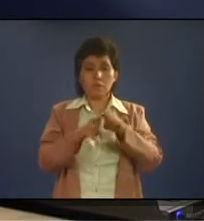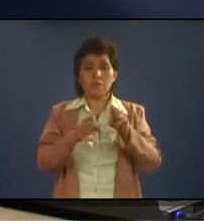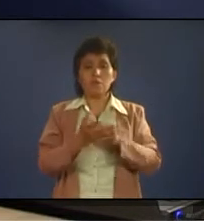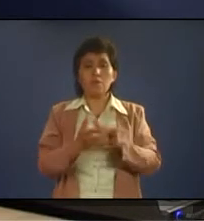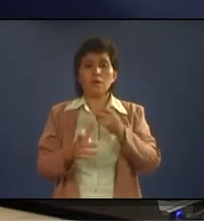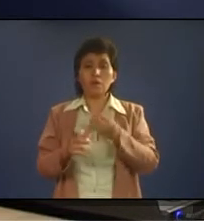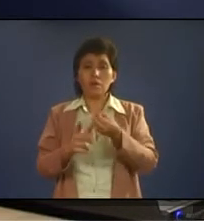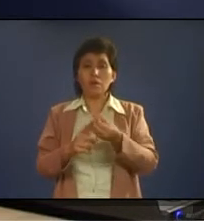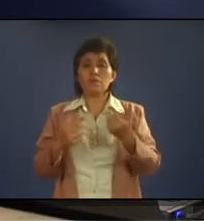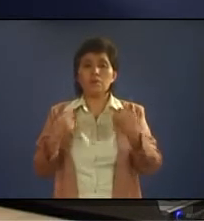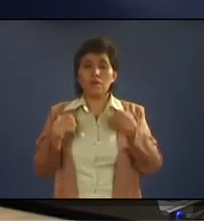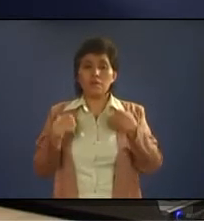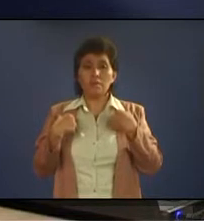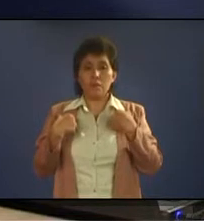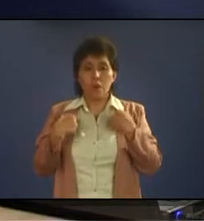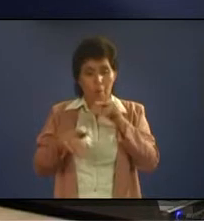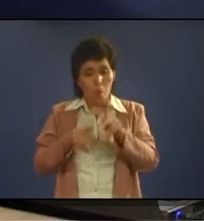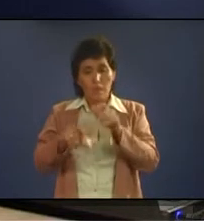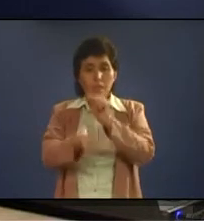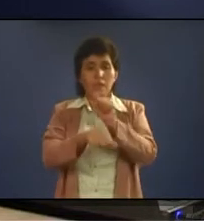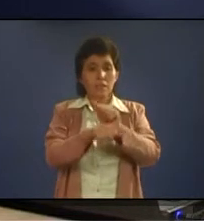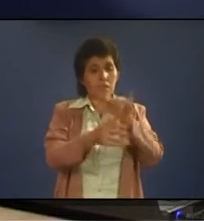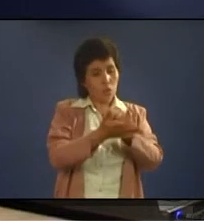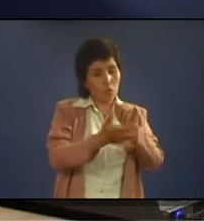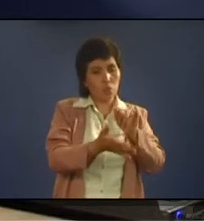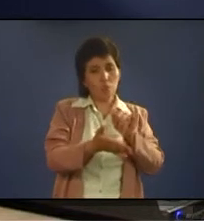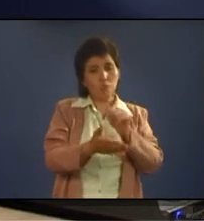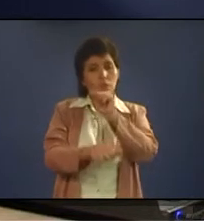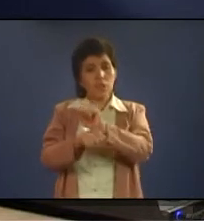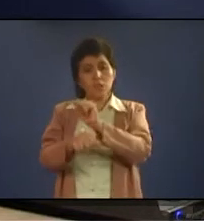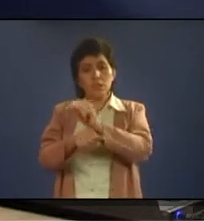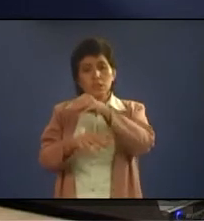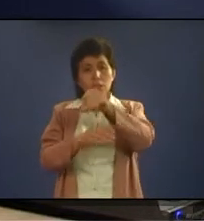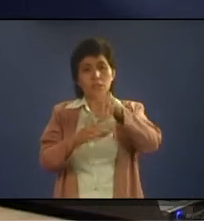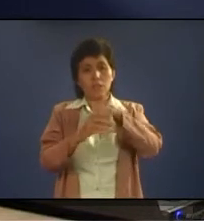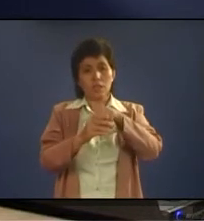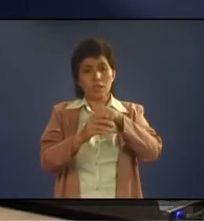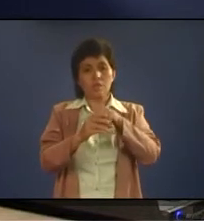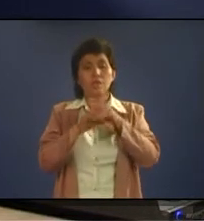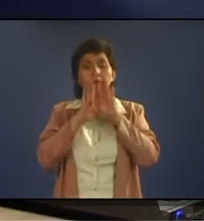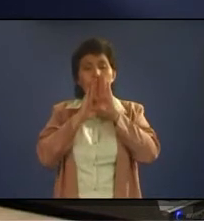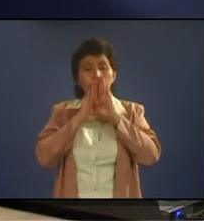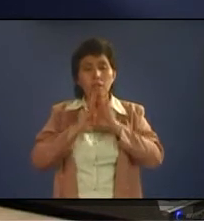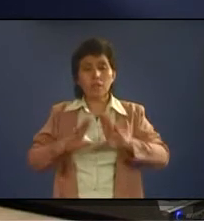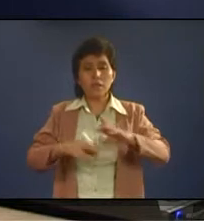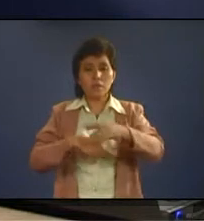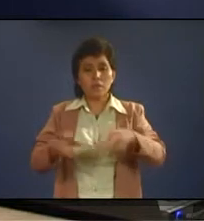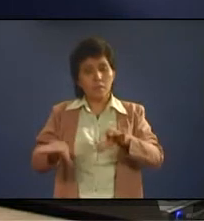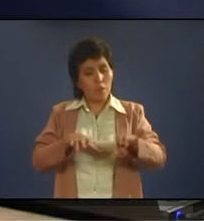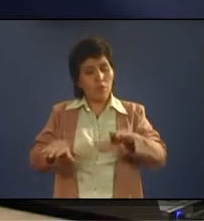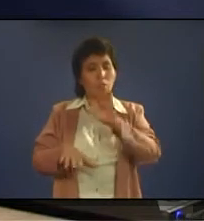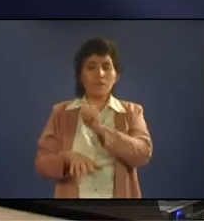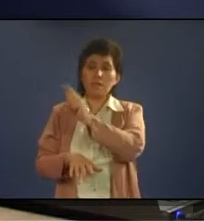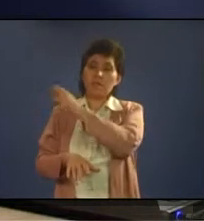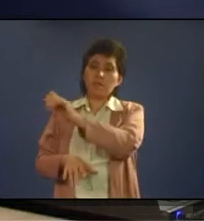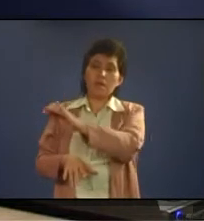in their own quiet rooms and they do their own things? Now, which one is more, I mean, which one is better? I mean,